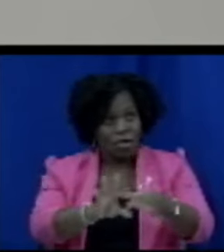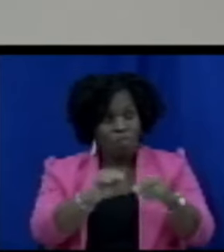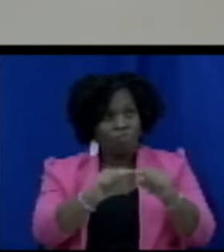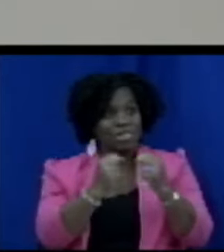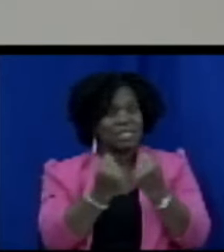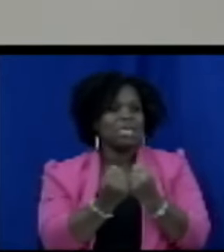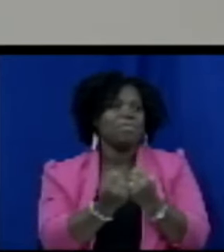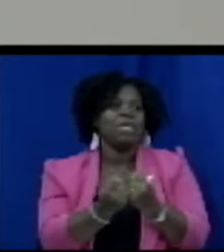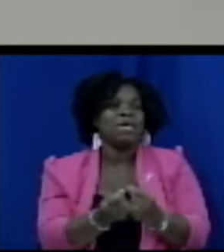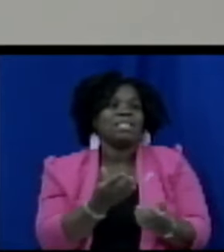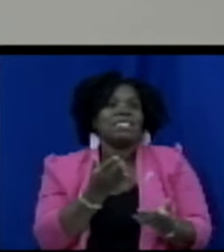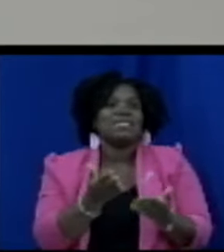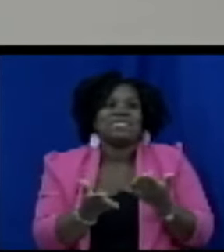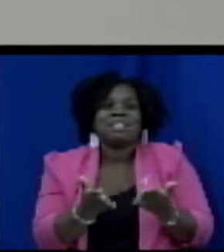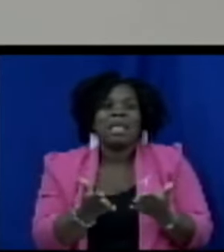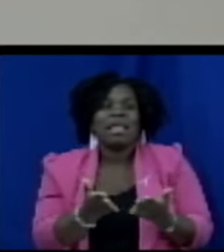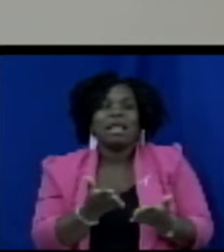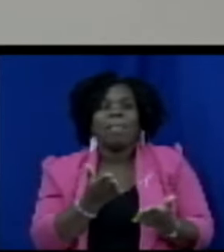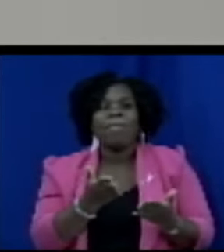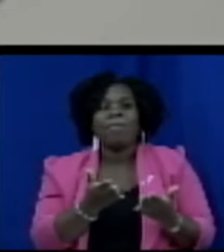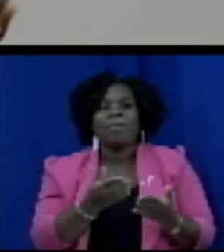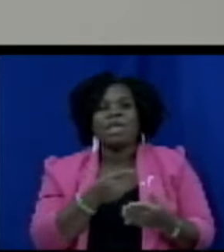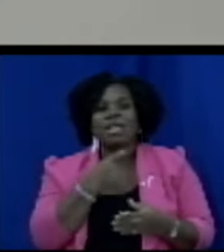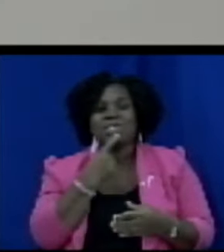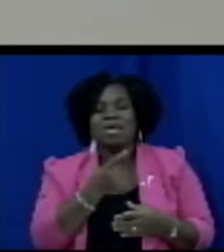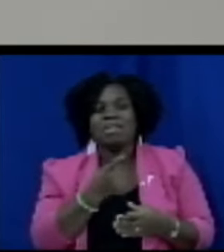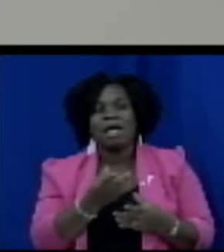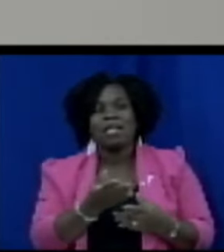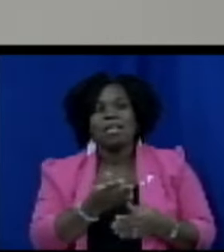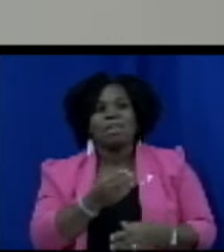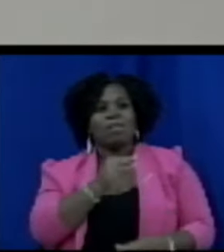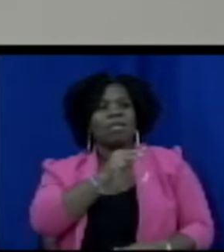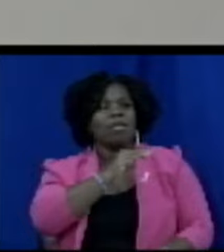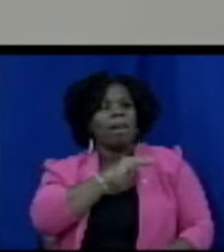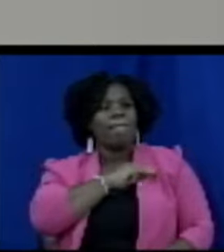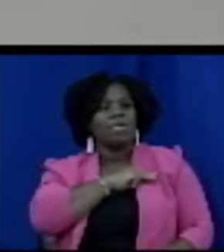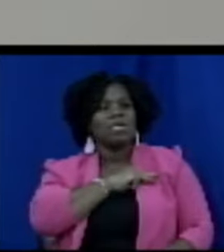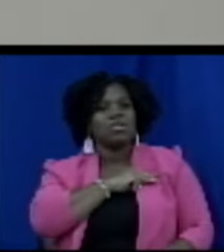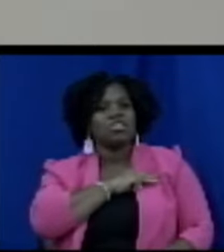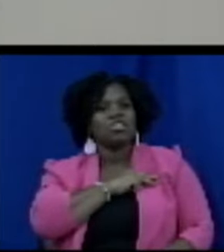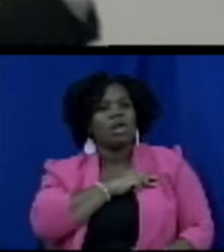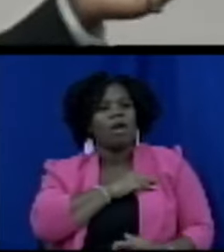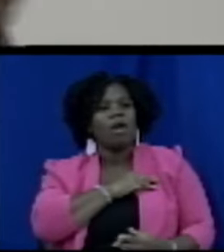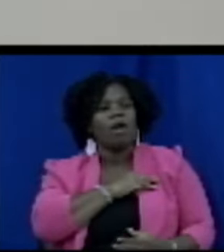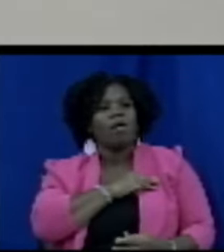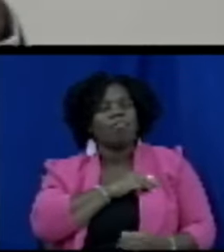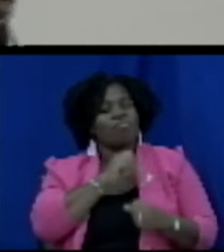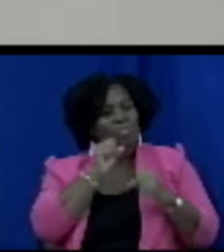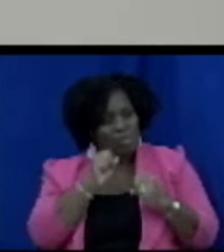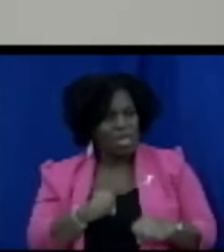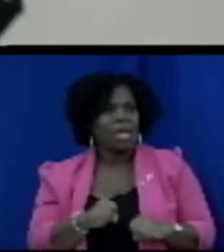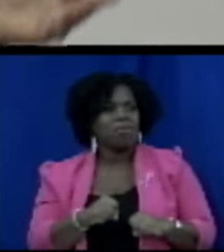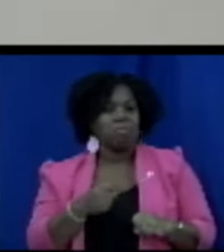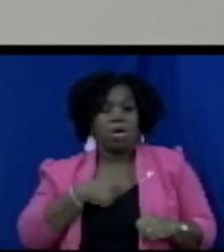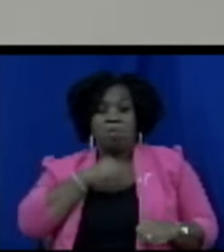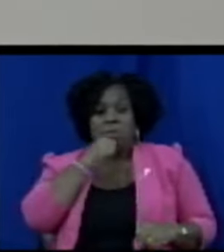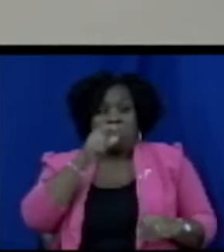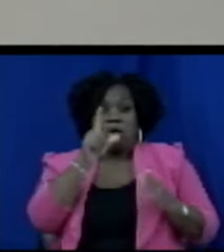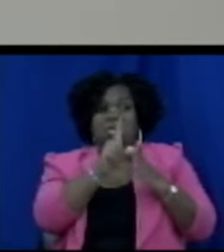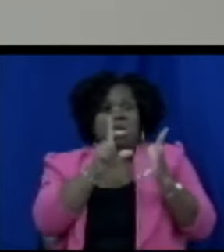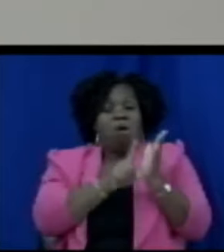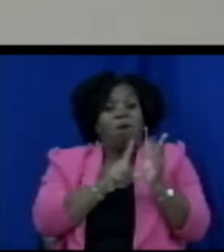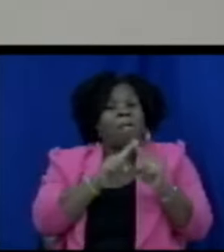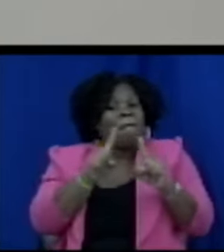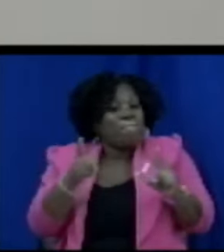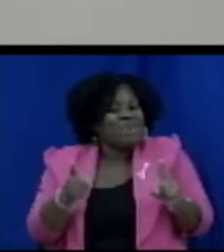may may appoint I'm not a lawyer but I've always heard of shall and may interchange and interpose or